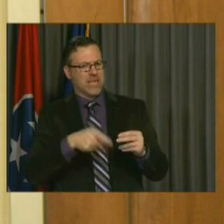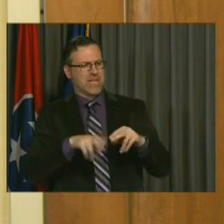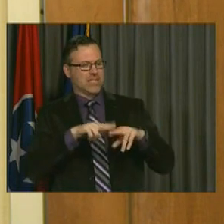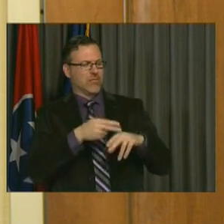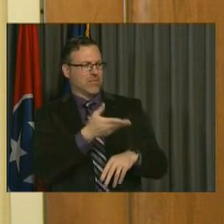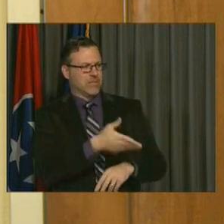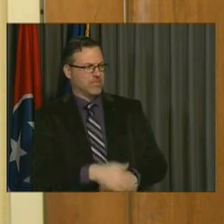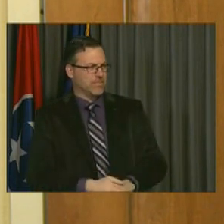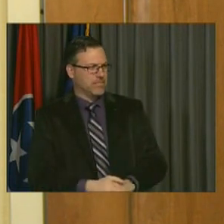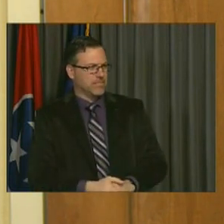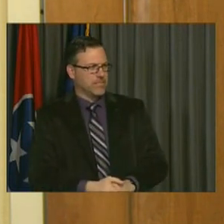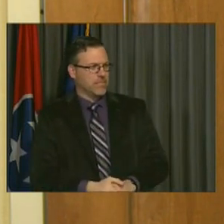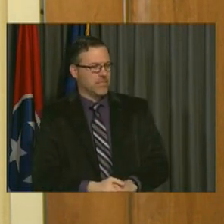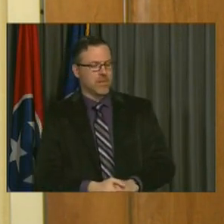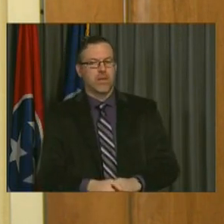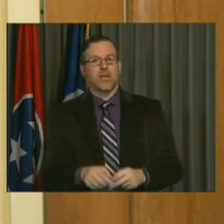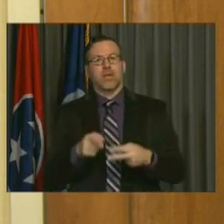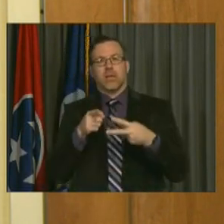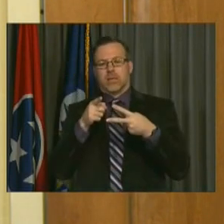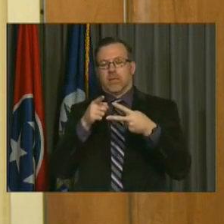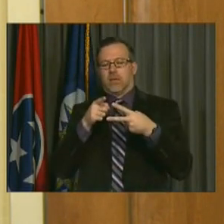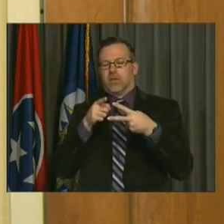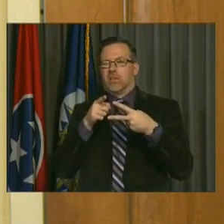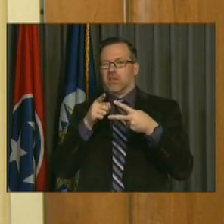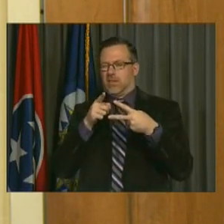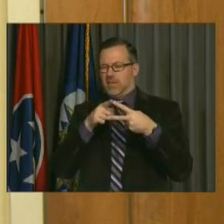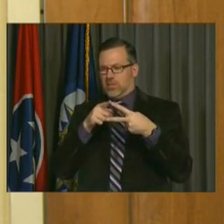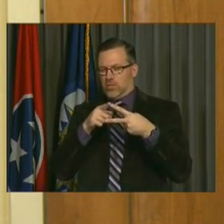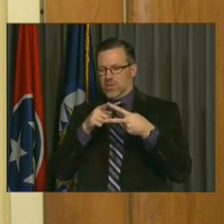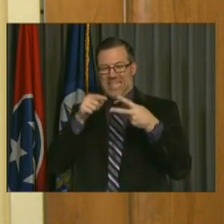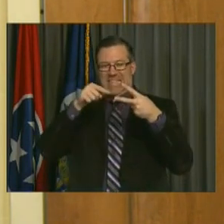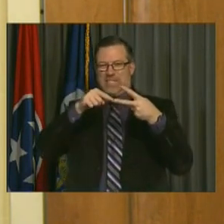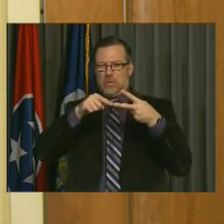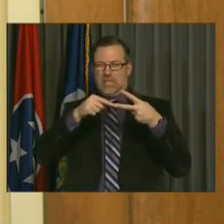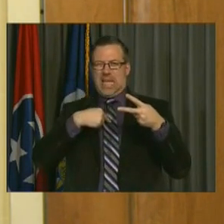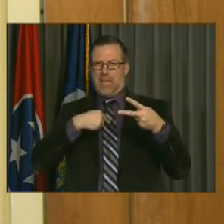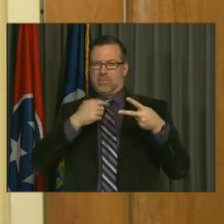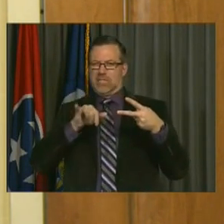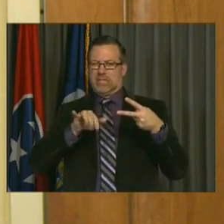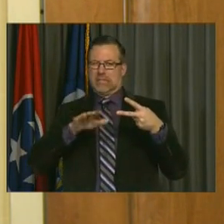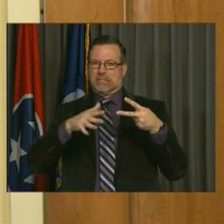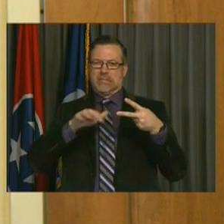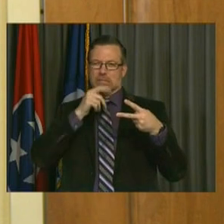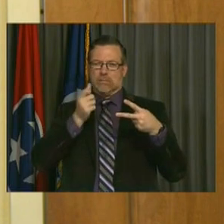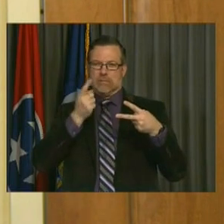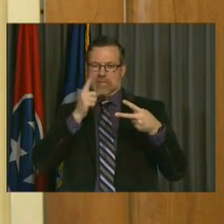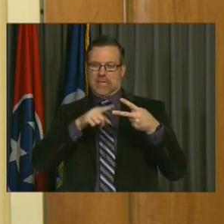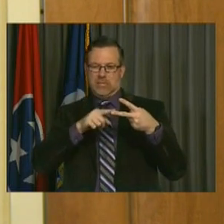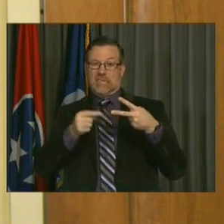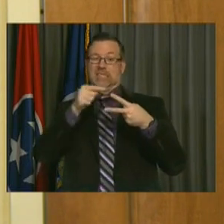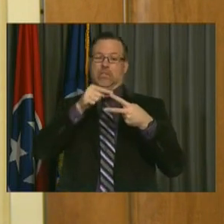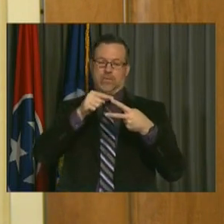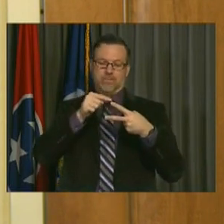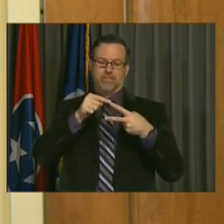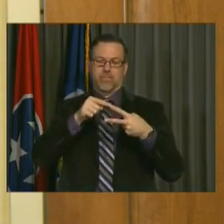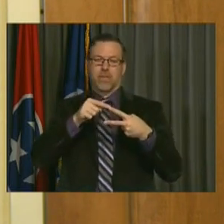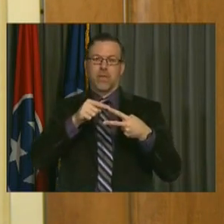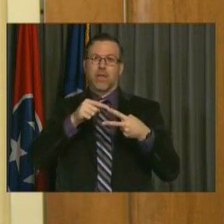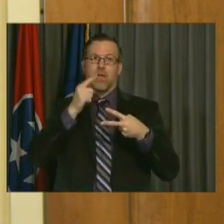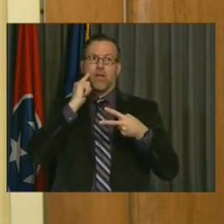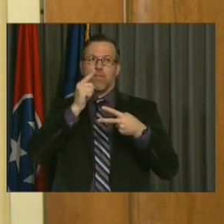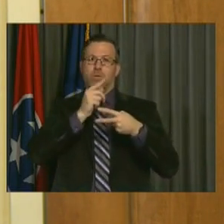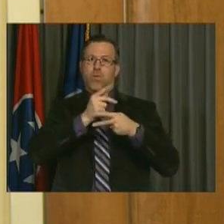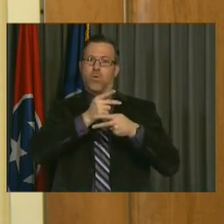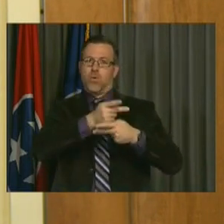So let me address the first question and then I'm going to ask you to clarify the second one. With respect to the loan